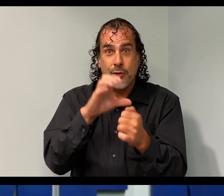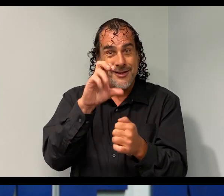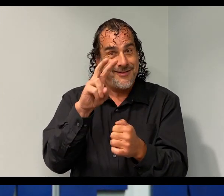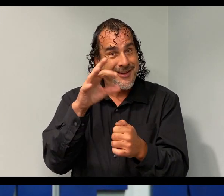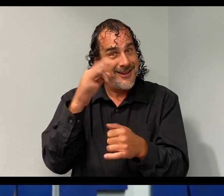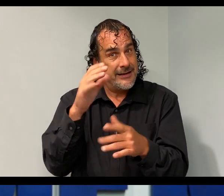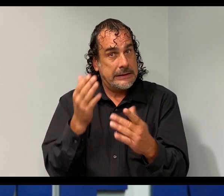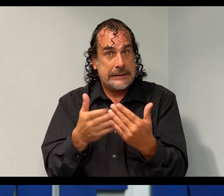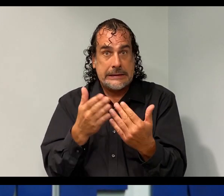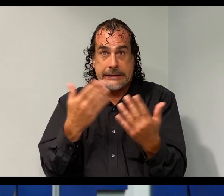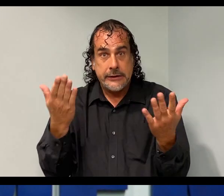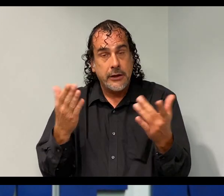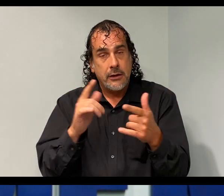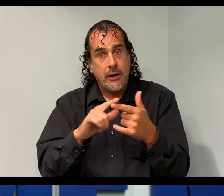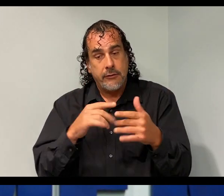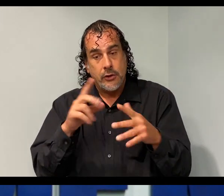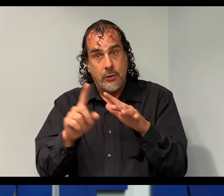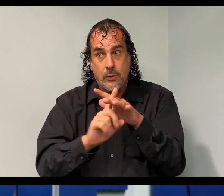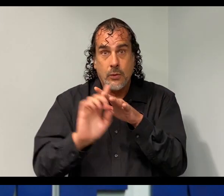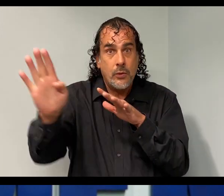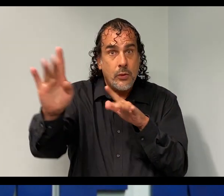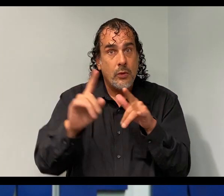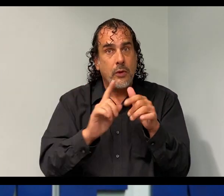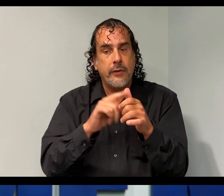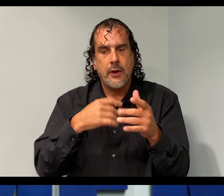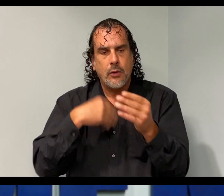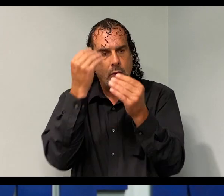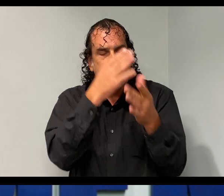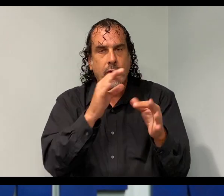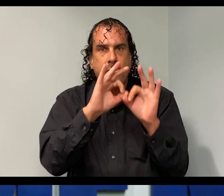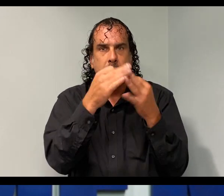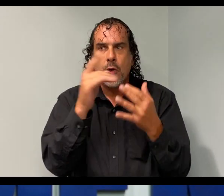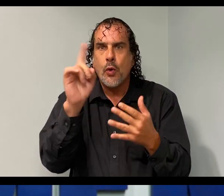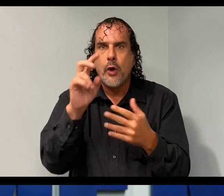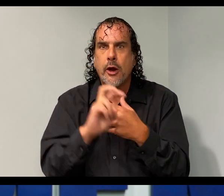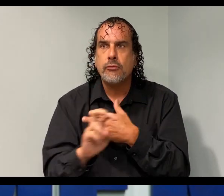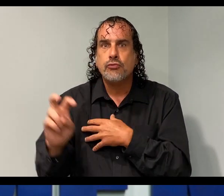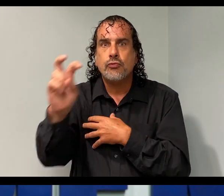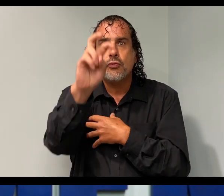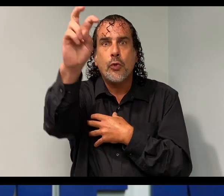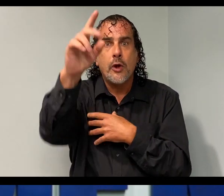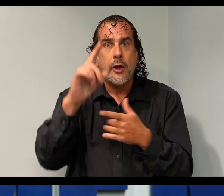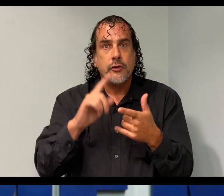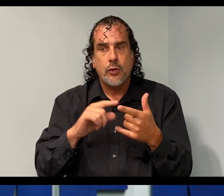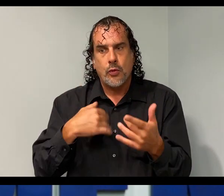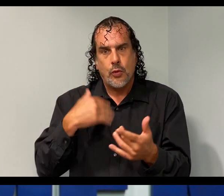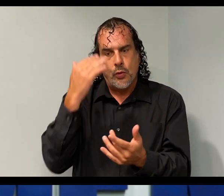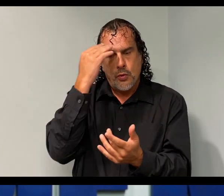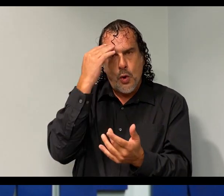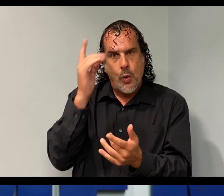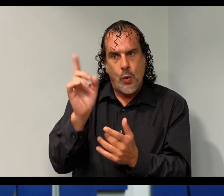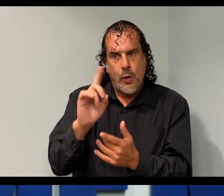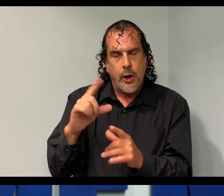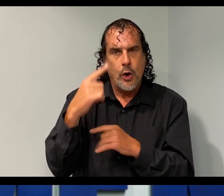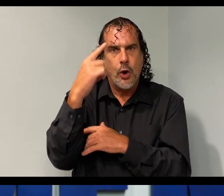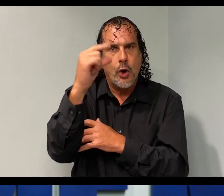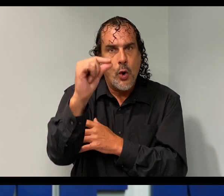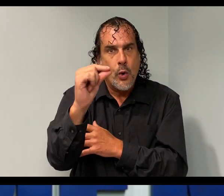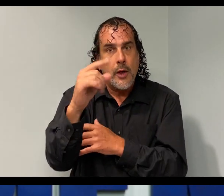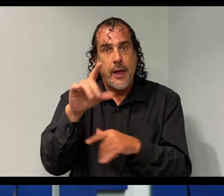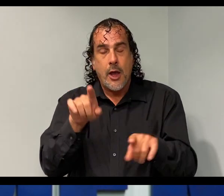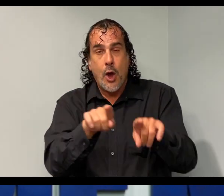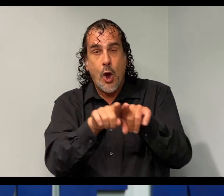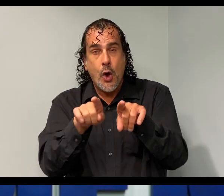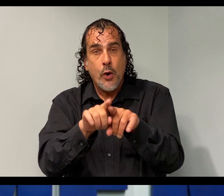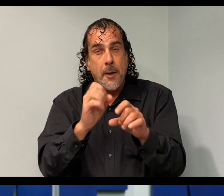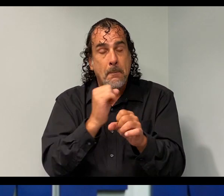And if you are going to be leaving your area, make sure that you let your loved ones or friends know where you're going to be traveling to so someone can have a track on you. And as